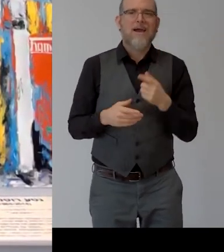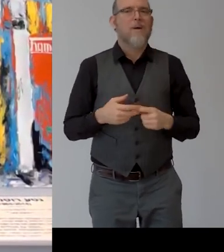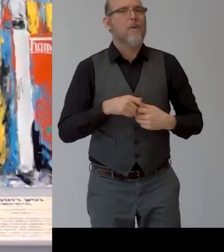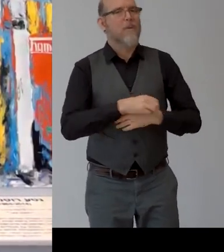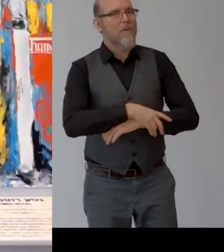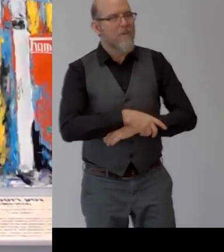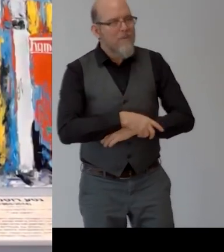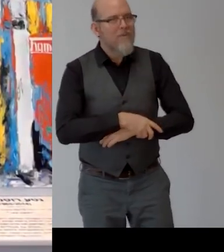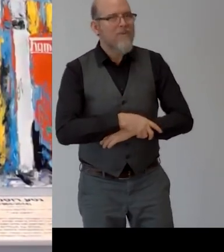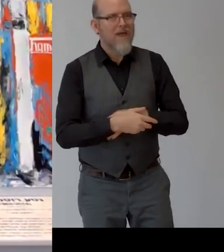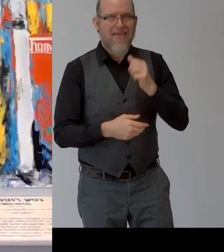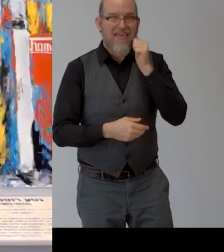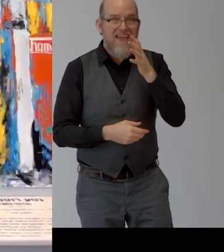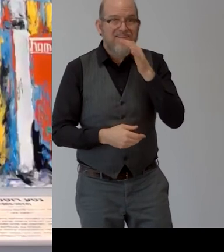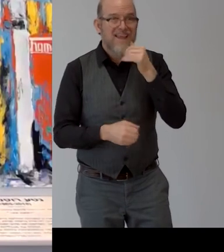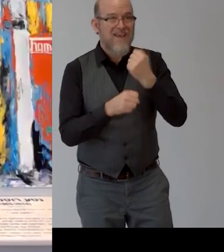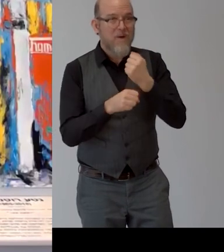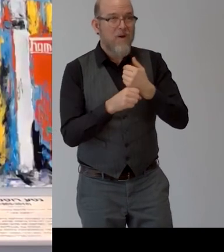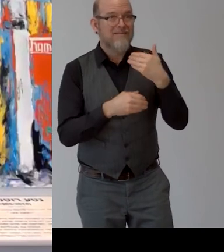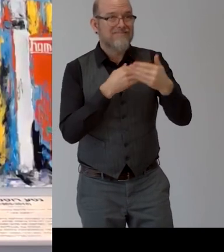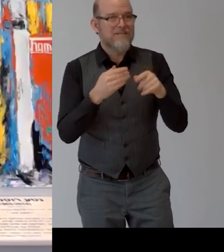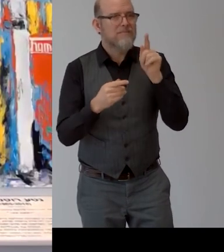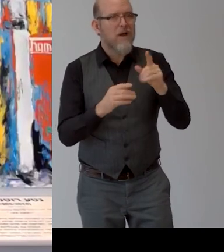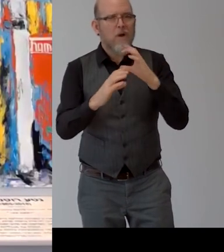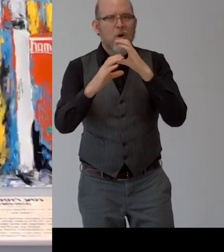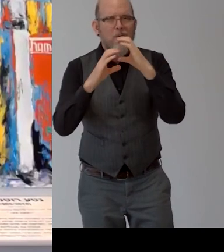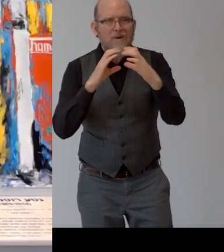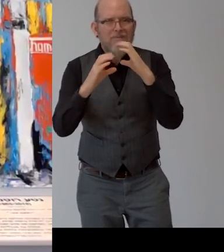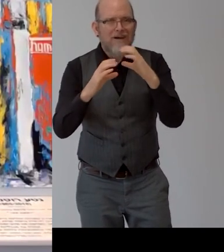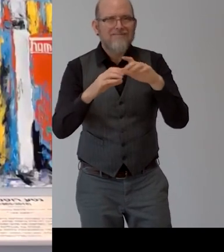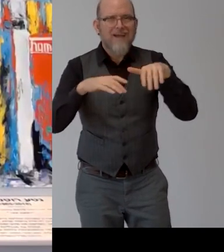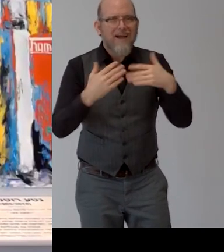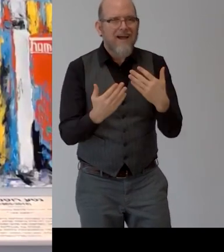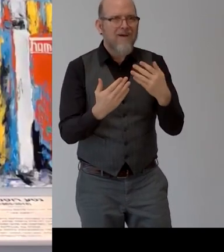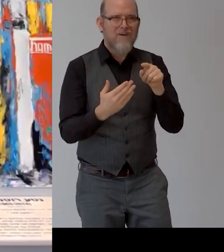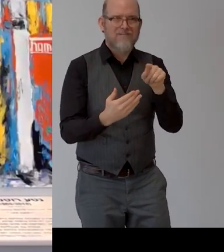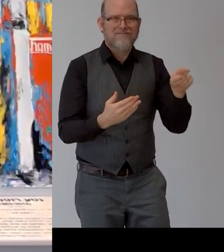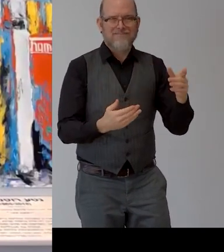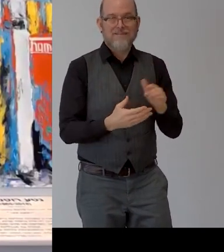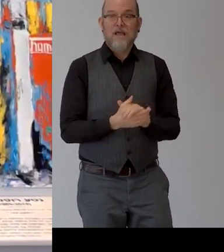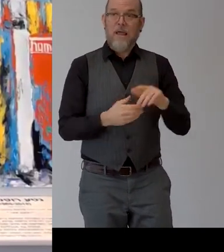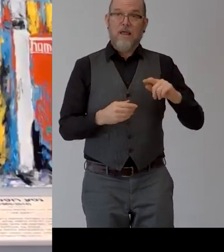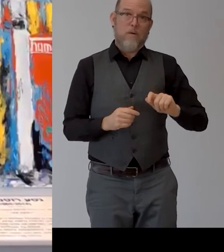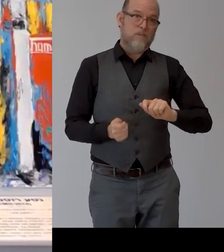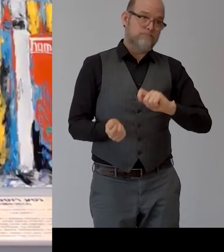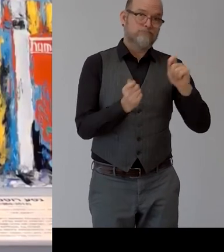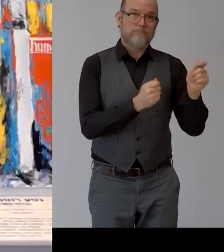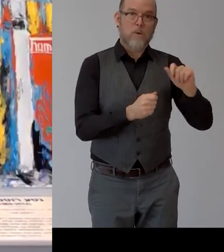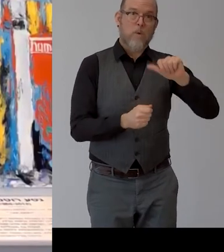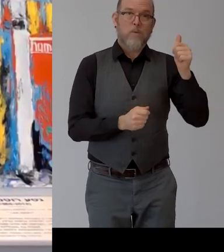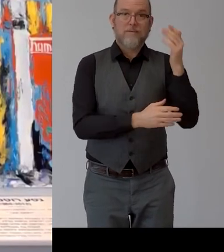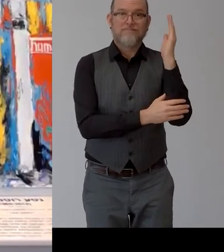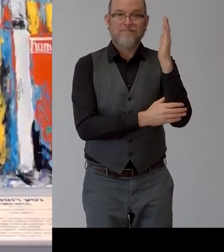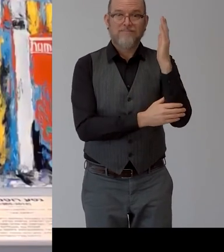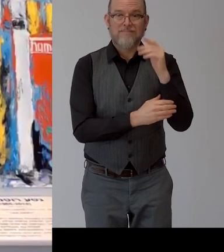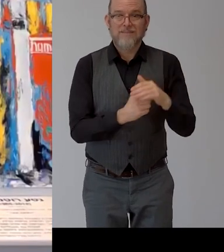work and hearing disability i'm very happy to invite our next uh speaker um uh dina who is an